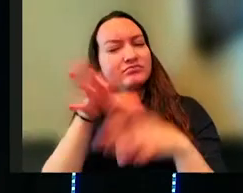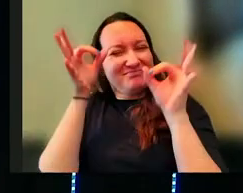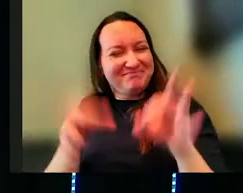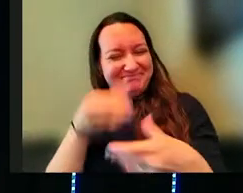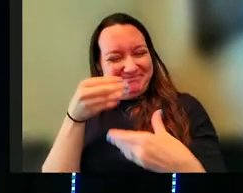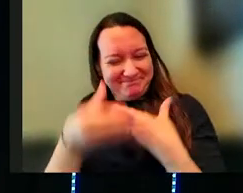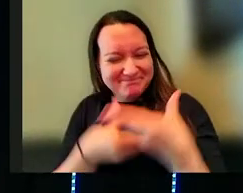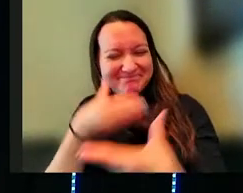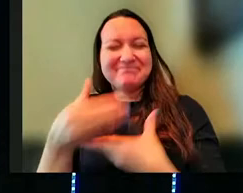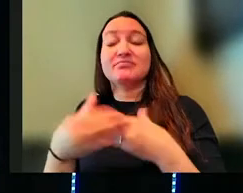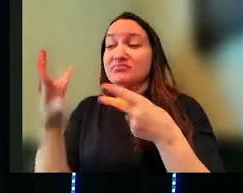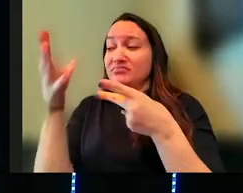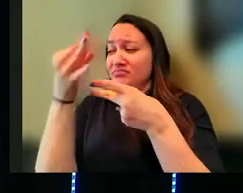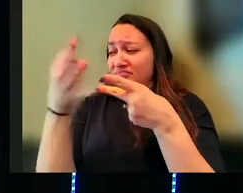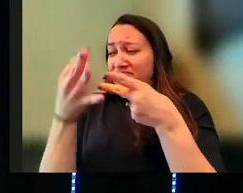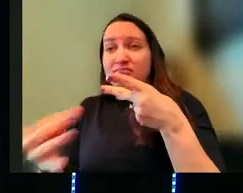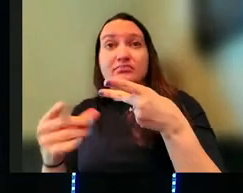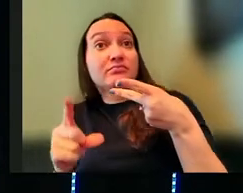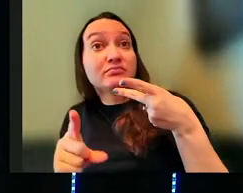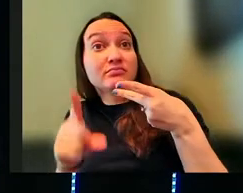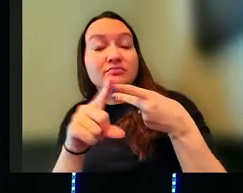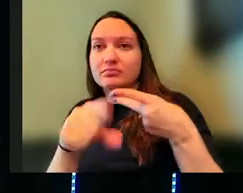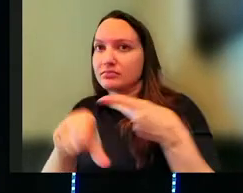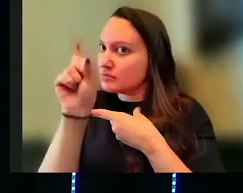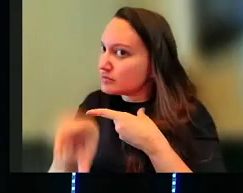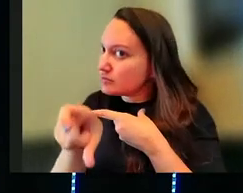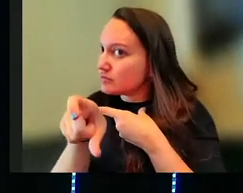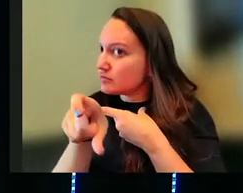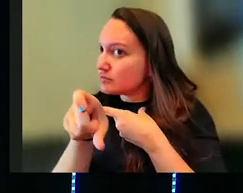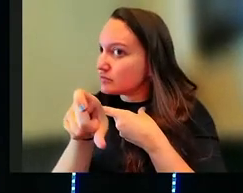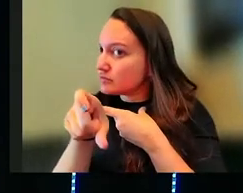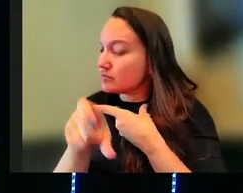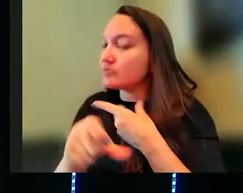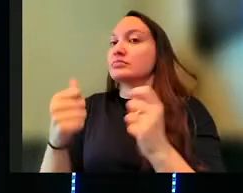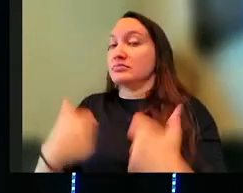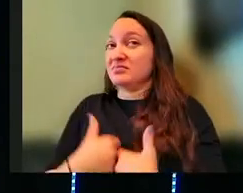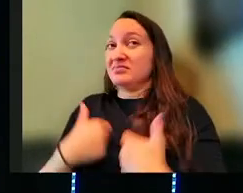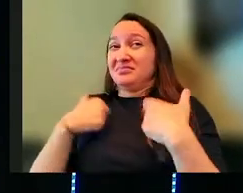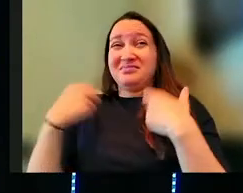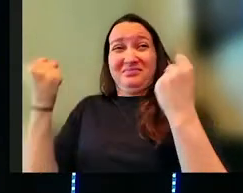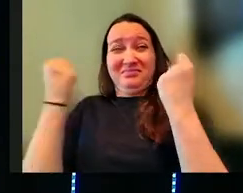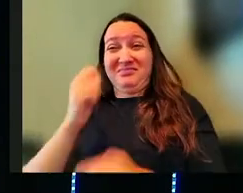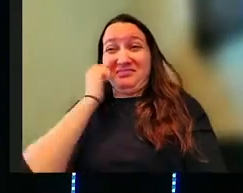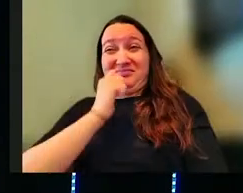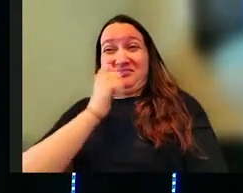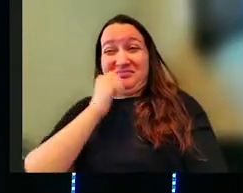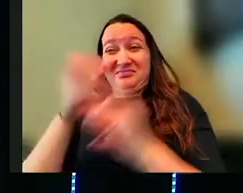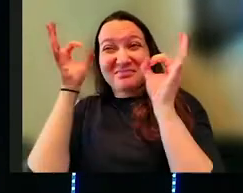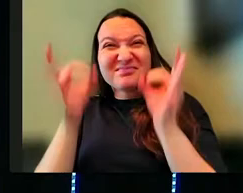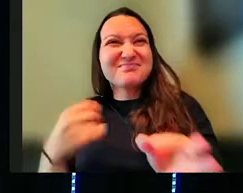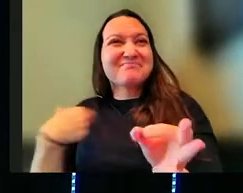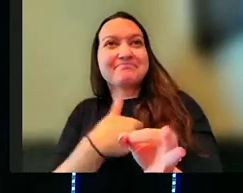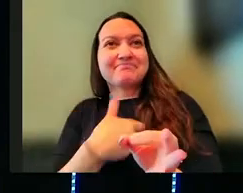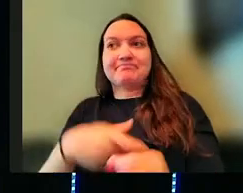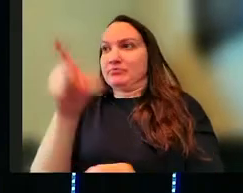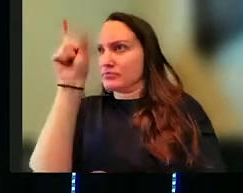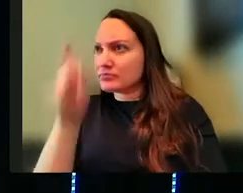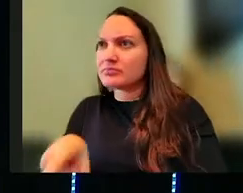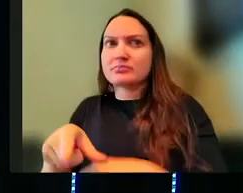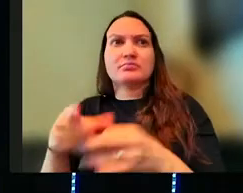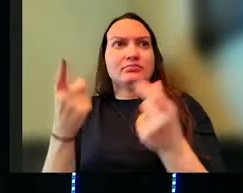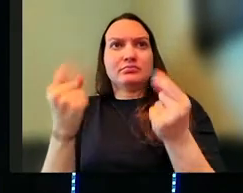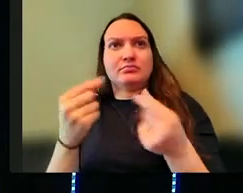making choices, one, it's a must, right? Life is full of daily decisions and choices that we just have to make.